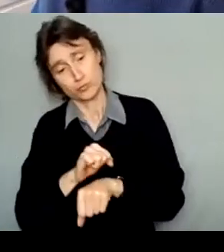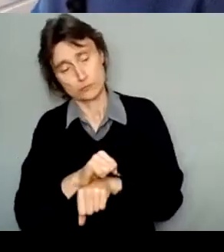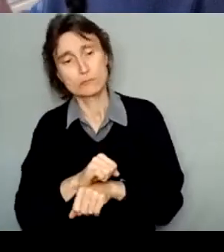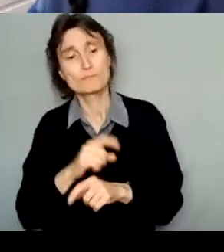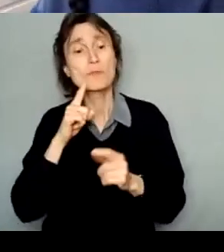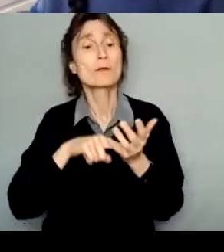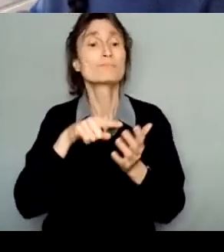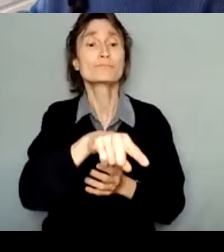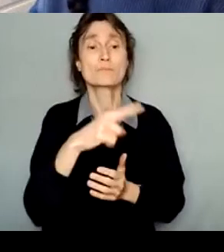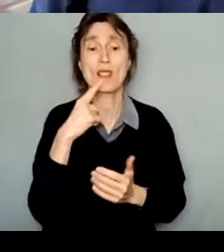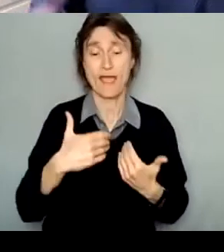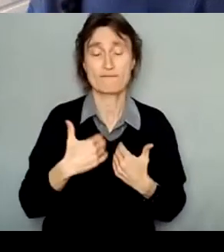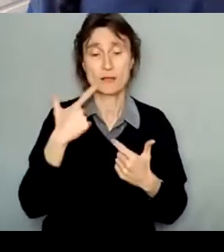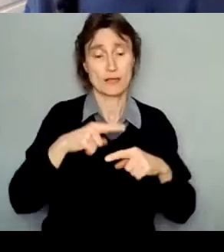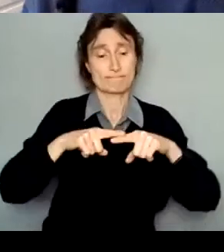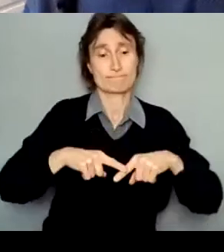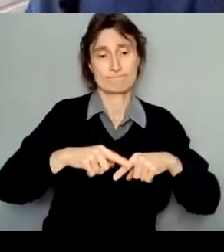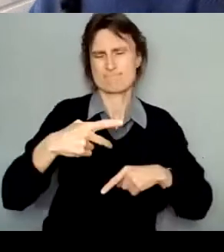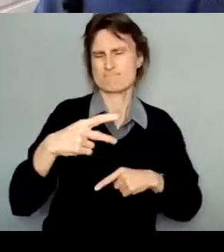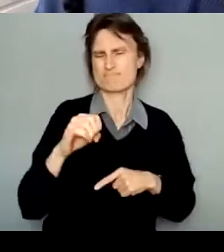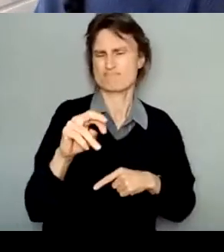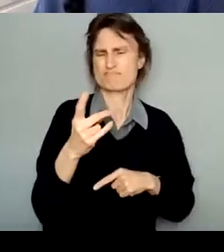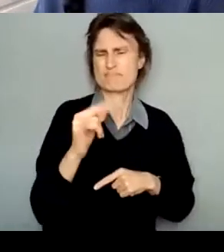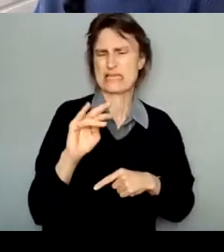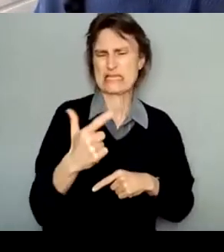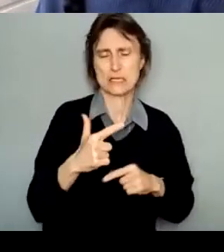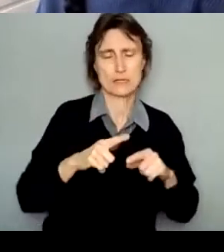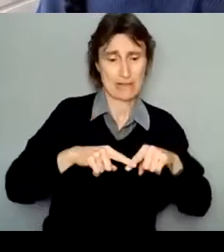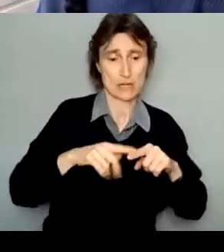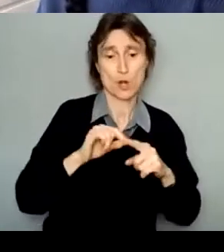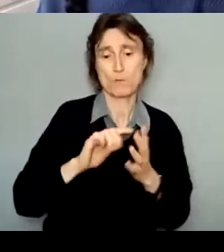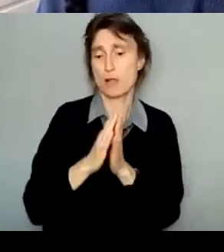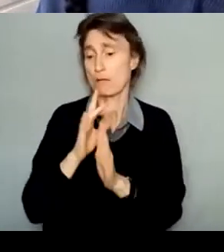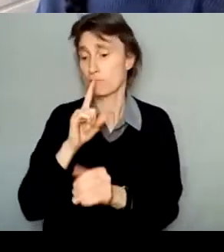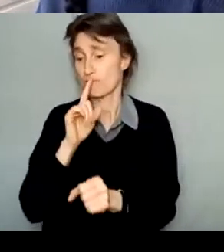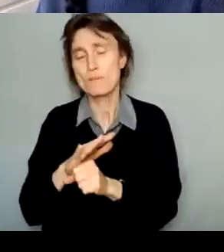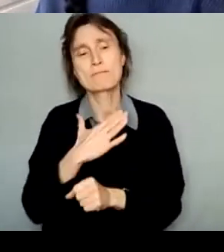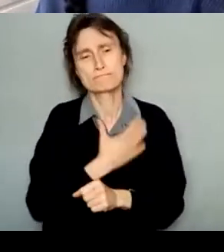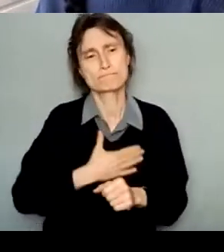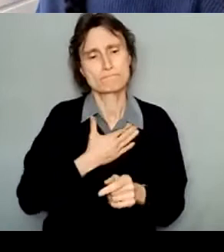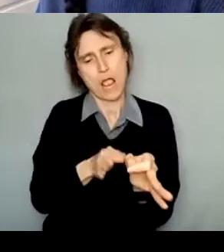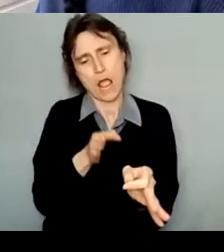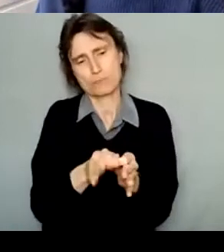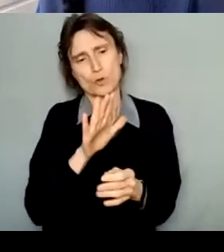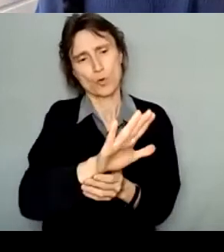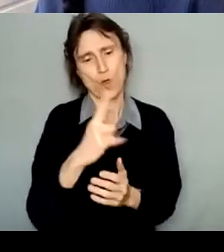confirmed after you submit, please let us know as we might be able to update your application or let the assessment committee know depending where